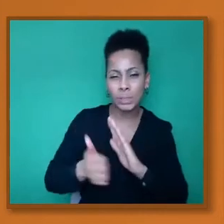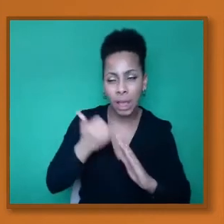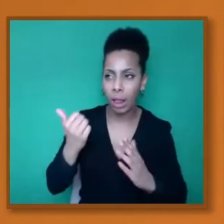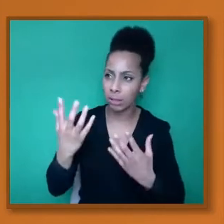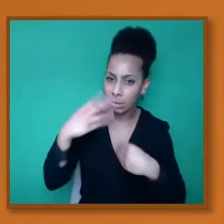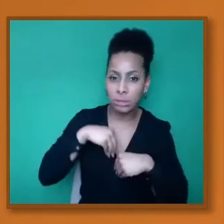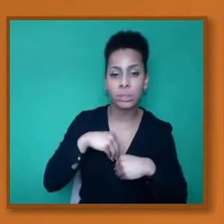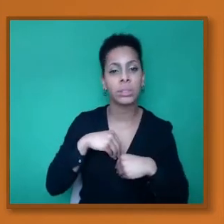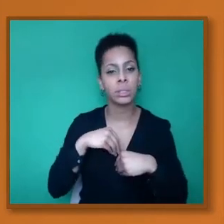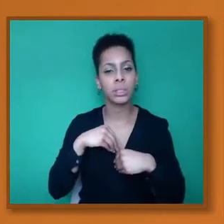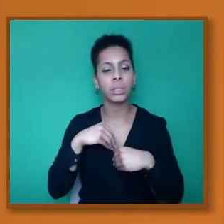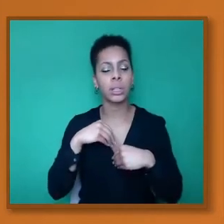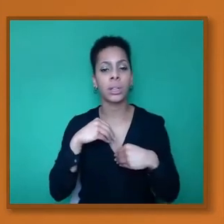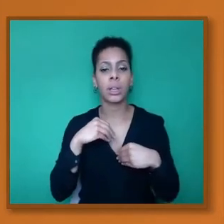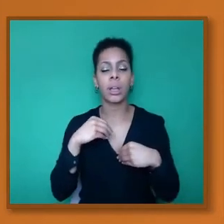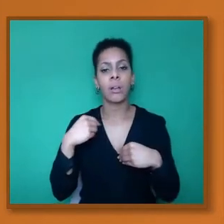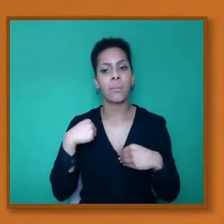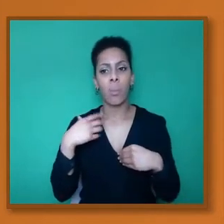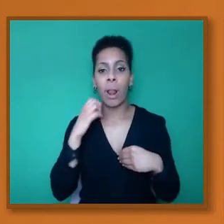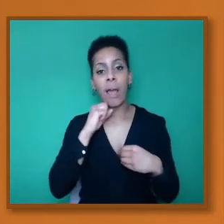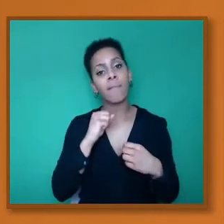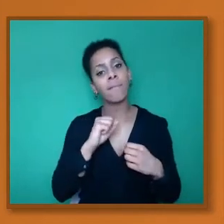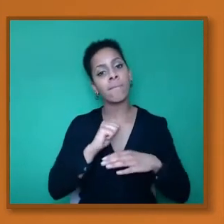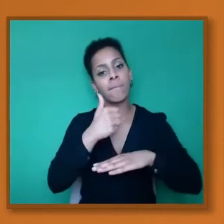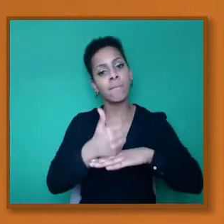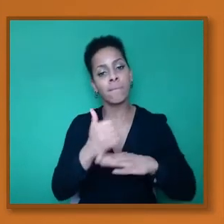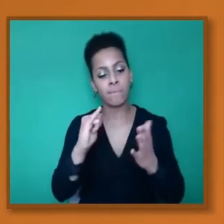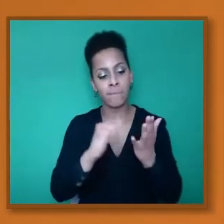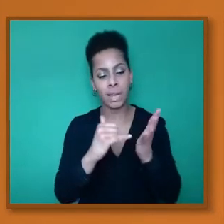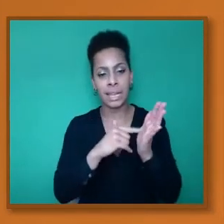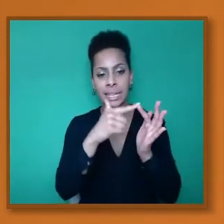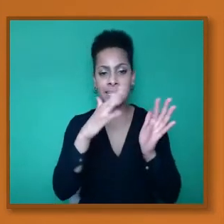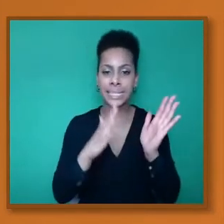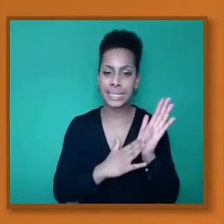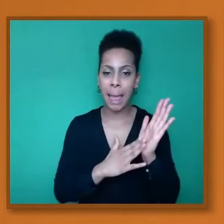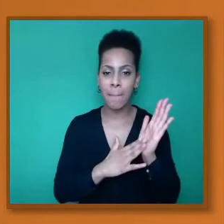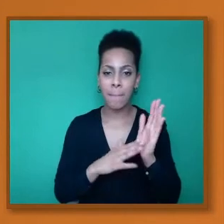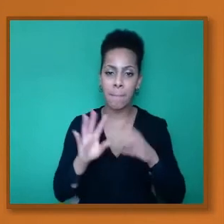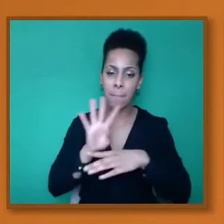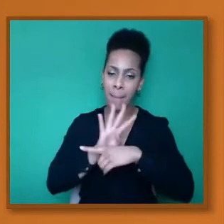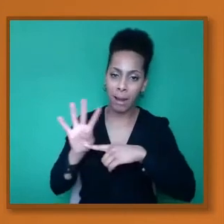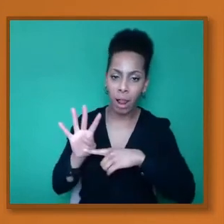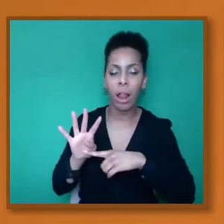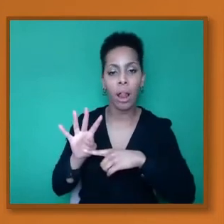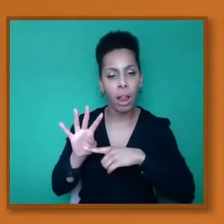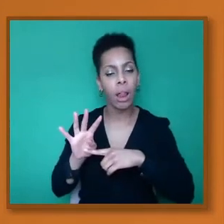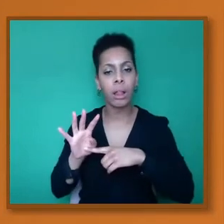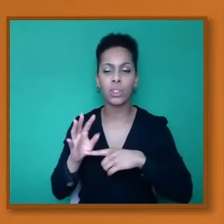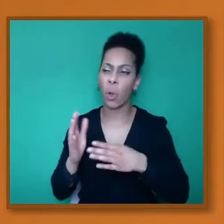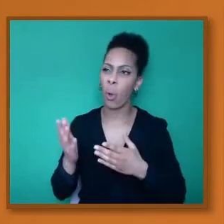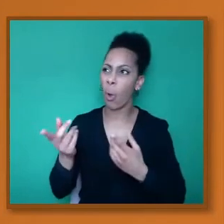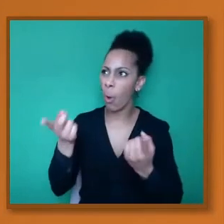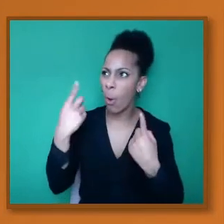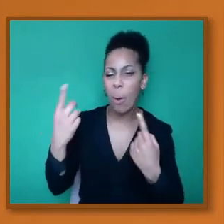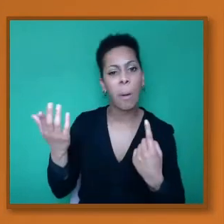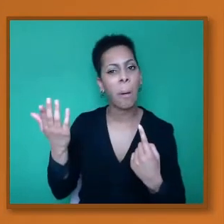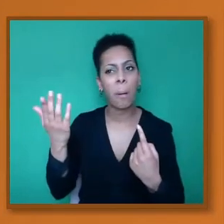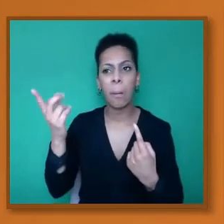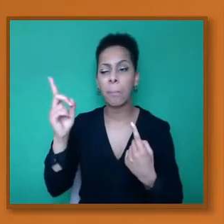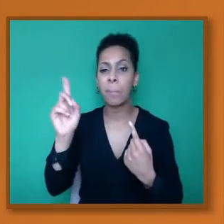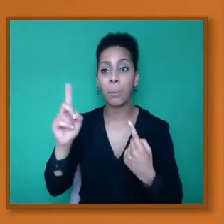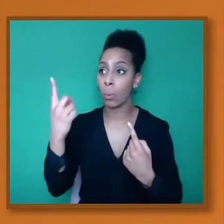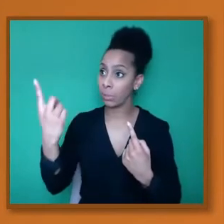as well, we're going to have a STEM panel. of, again, people from minority background who